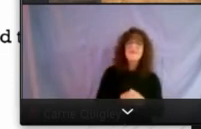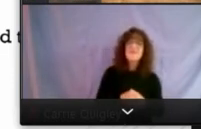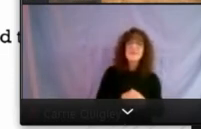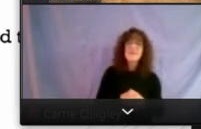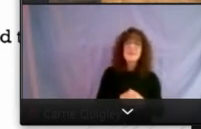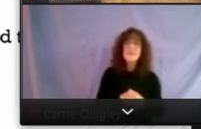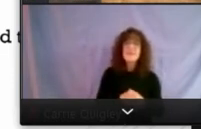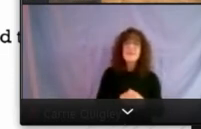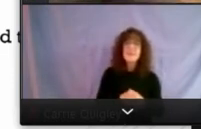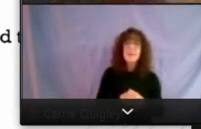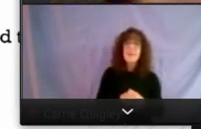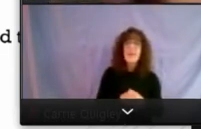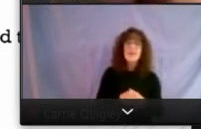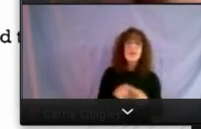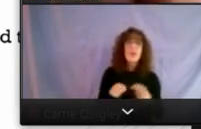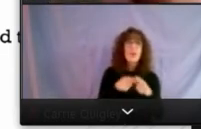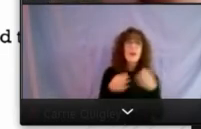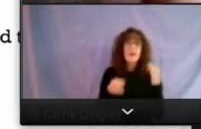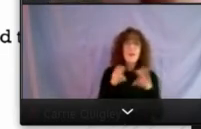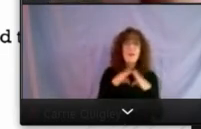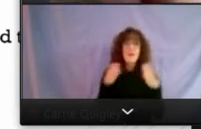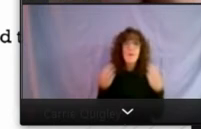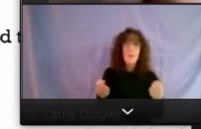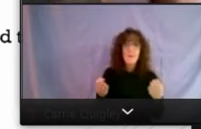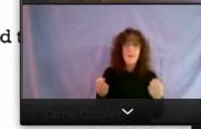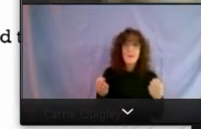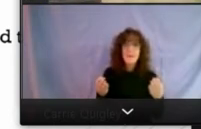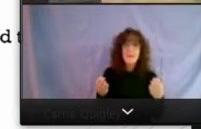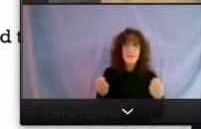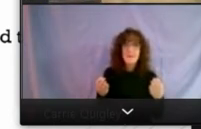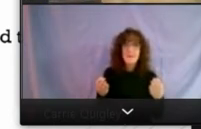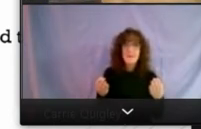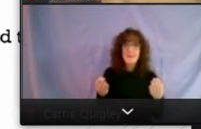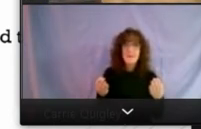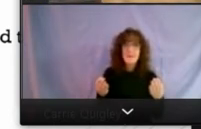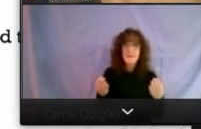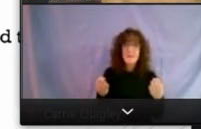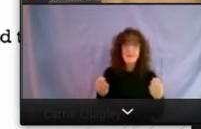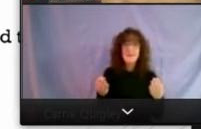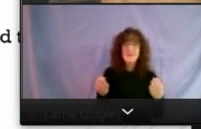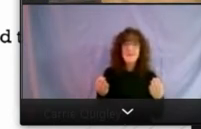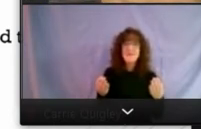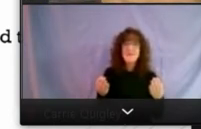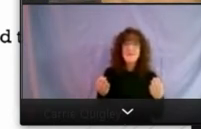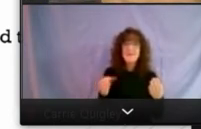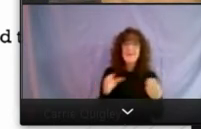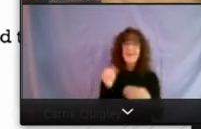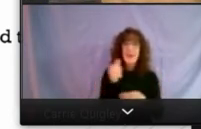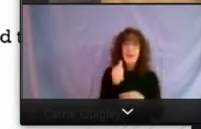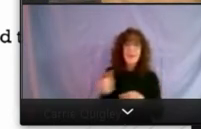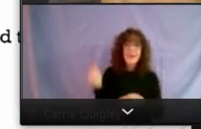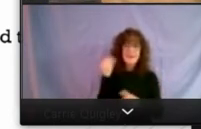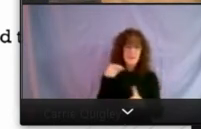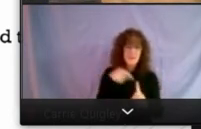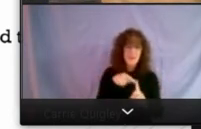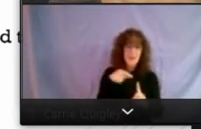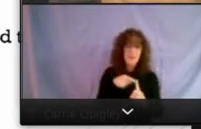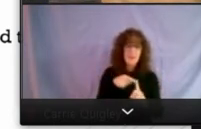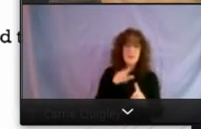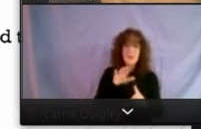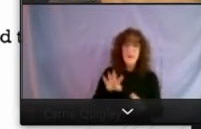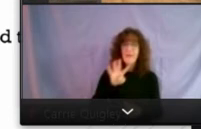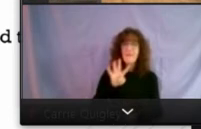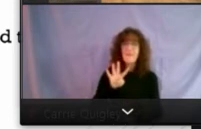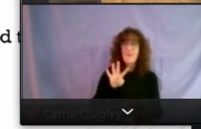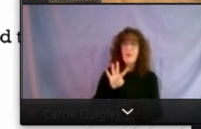the fact that once the court opens, if, and, and to, to the county executive's point, only about 4%